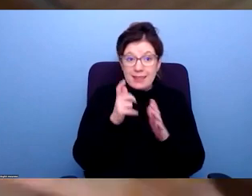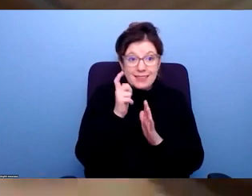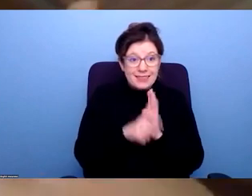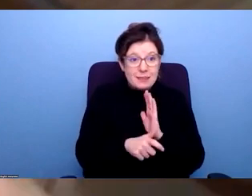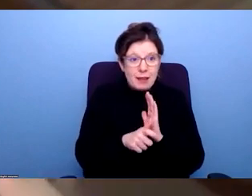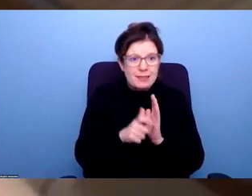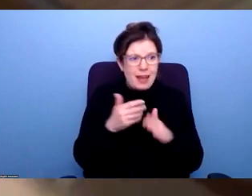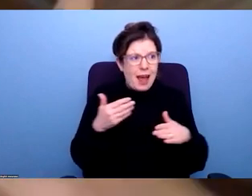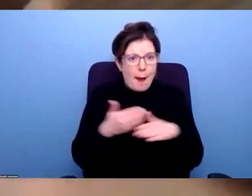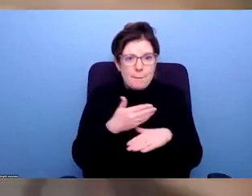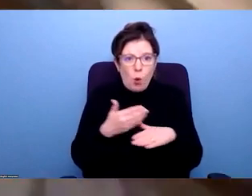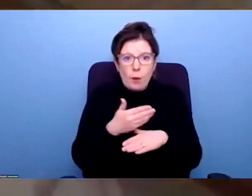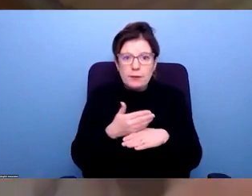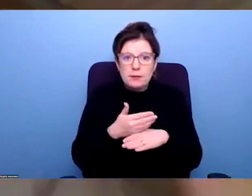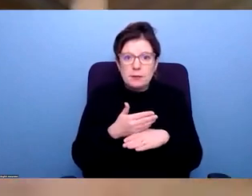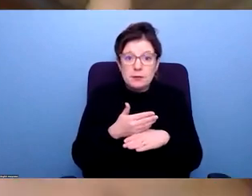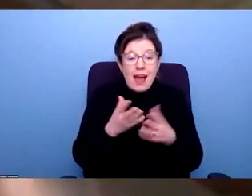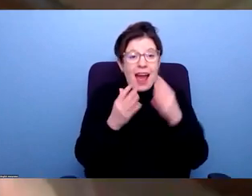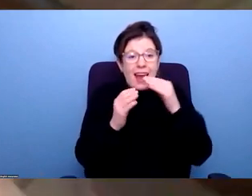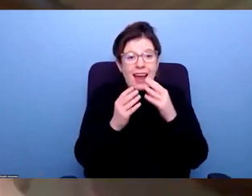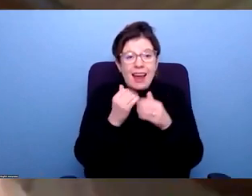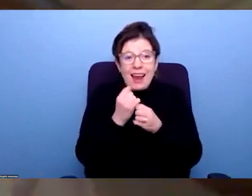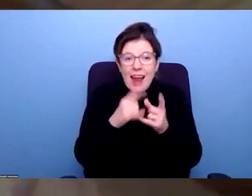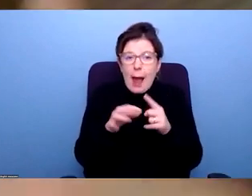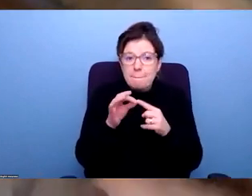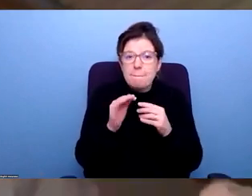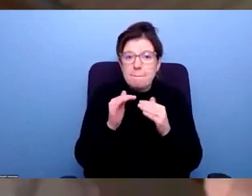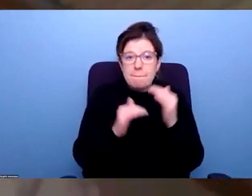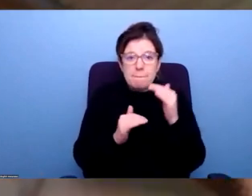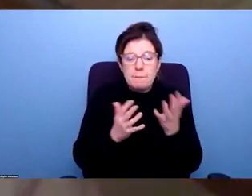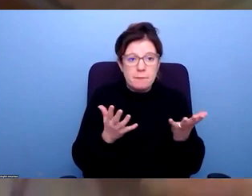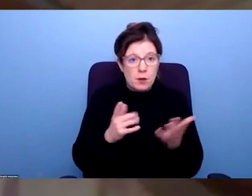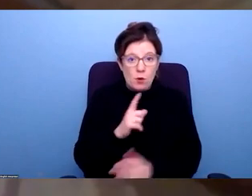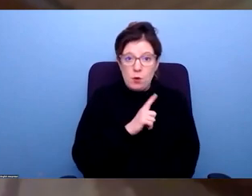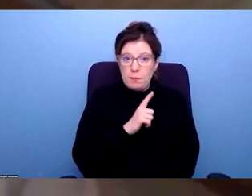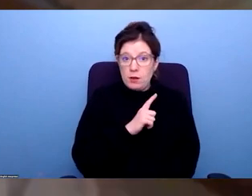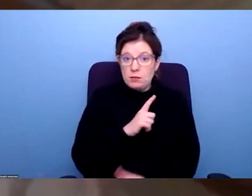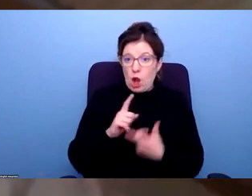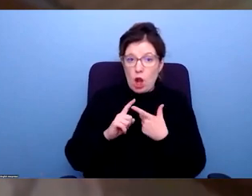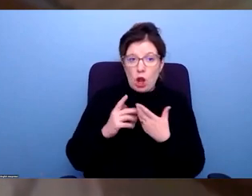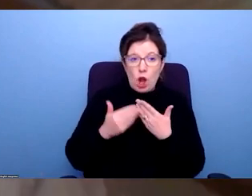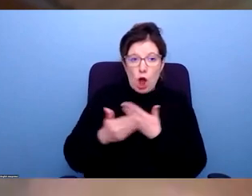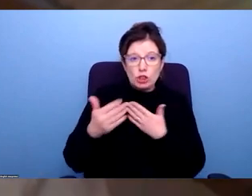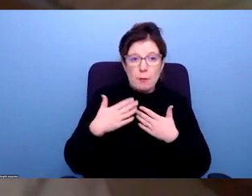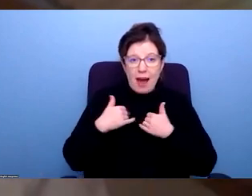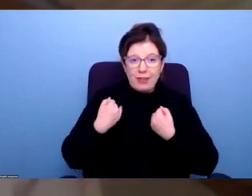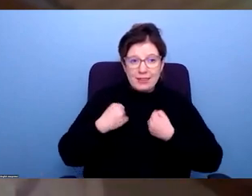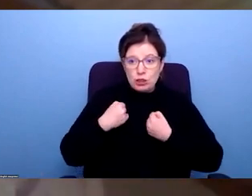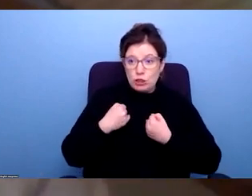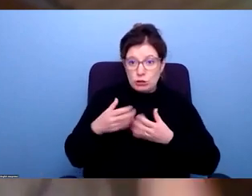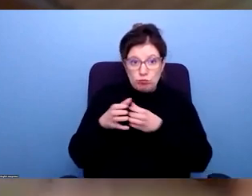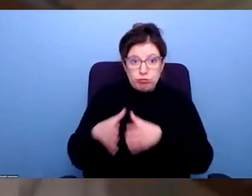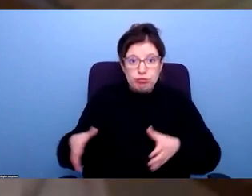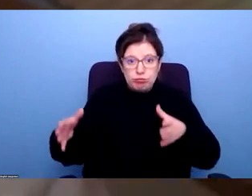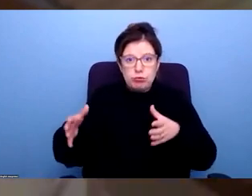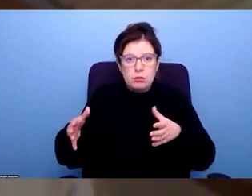employment, given disability employment gaps, given that the prevalence of long term health conditions is increasing. And I think that's an area where